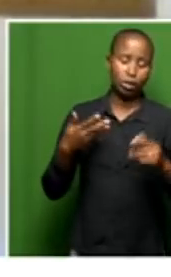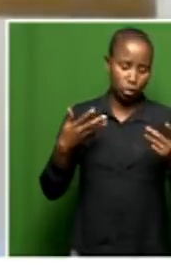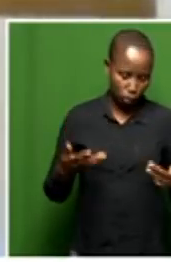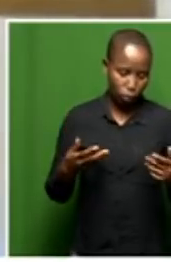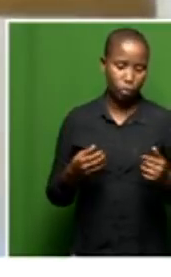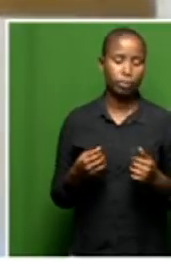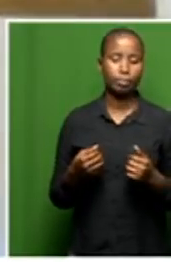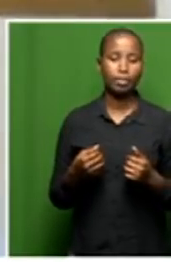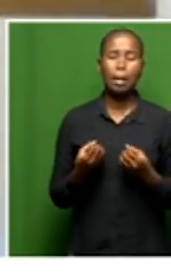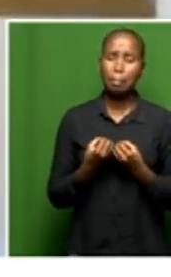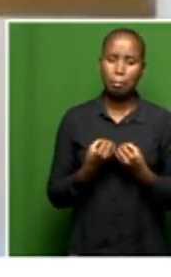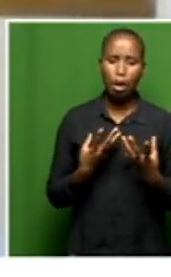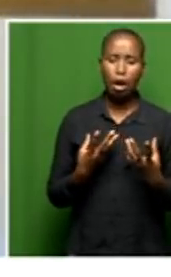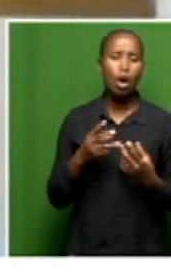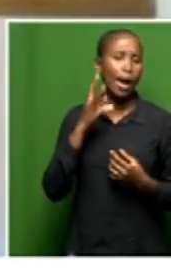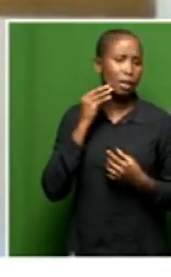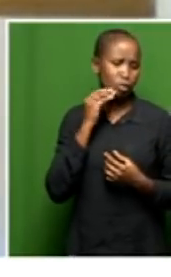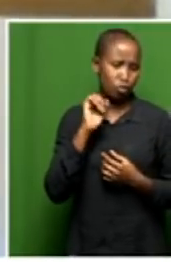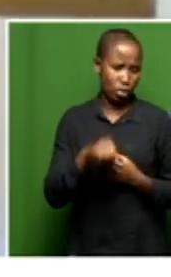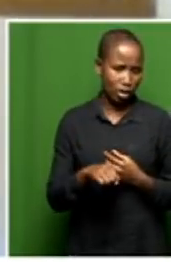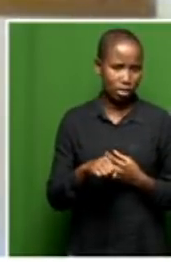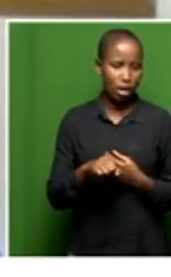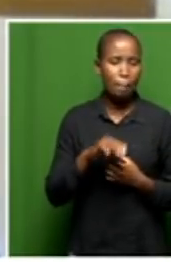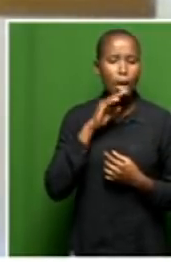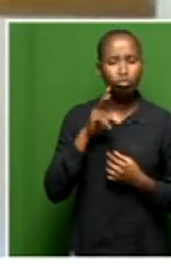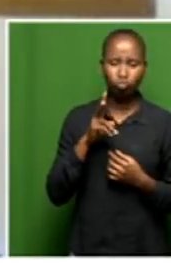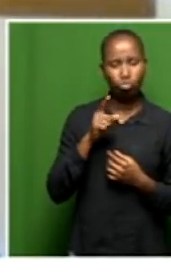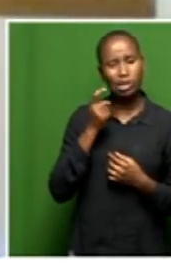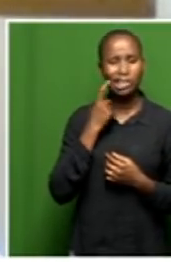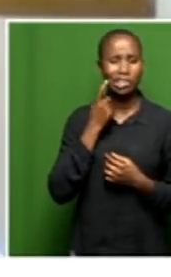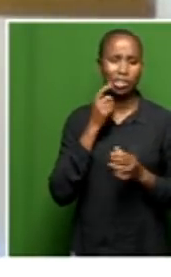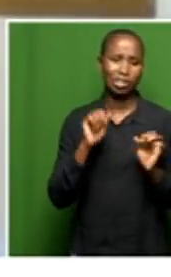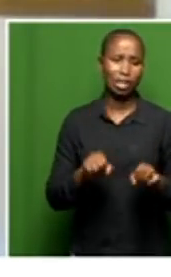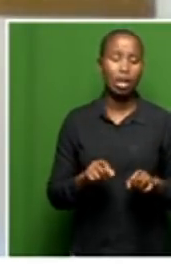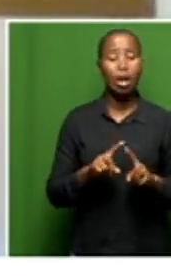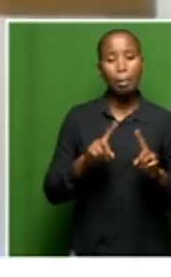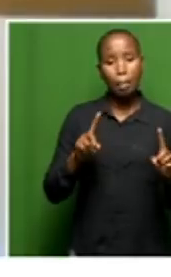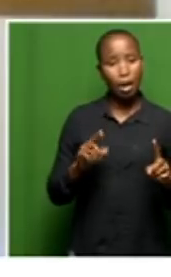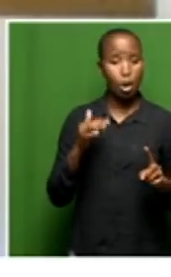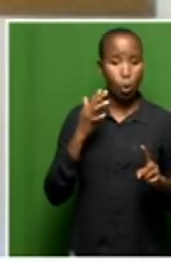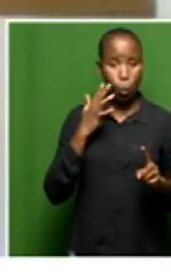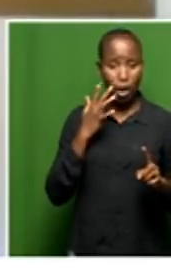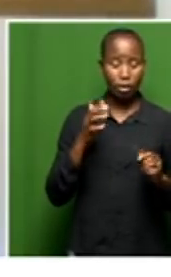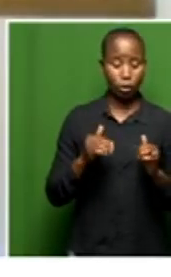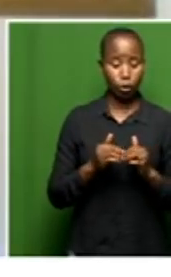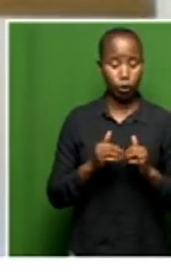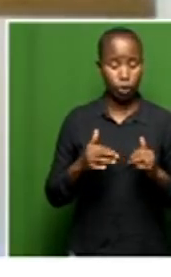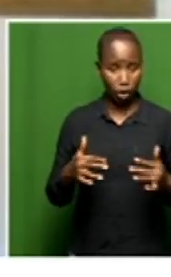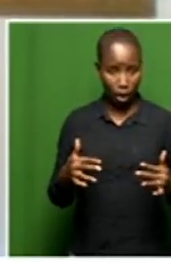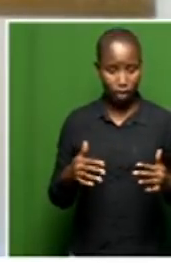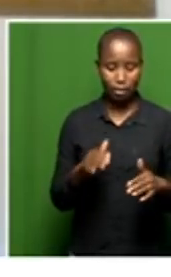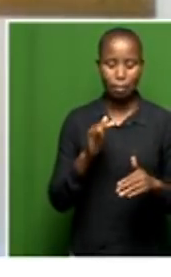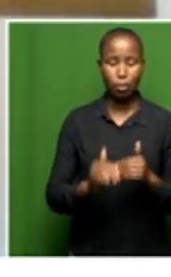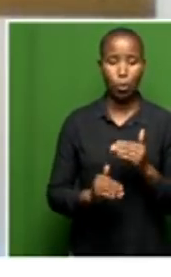with a lot of experience, that would have been easy to do. But once we started the